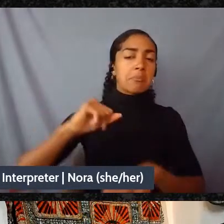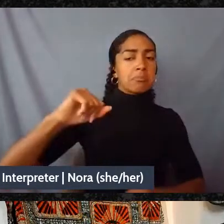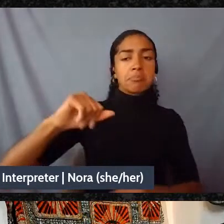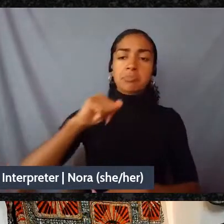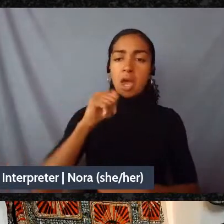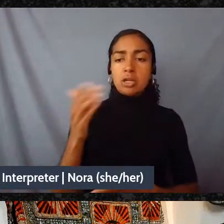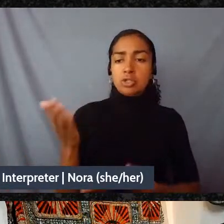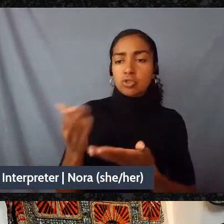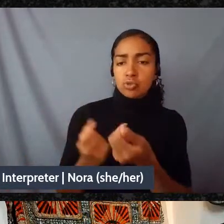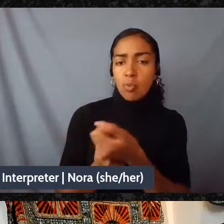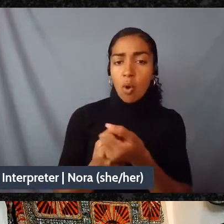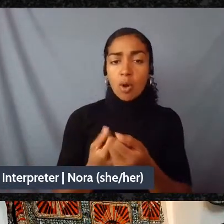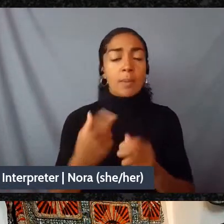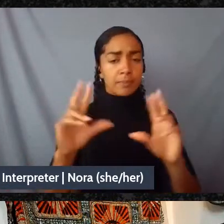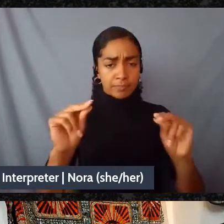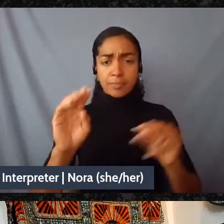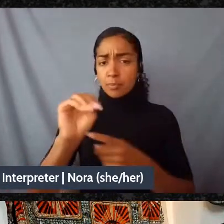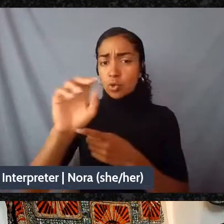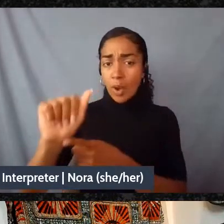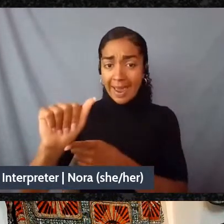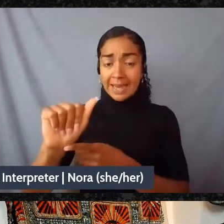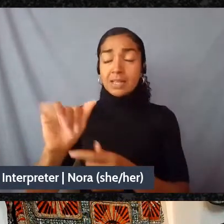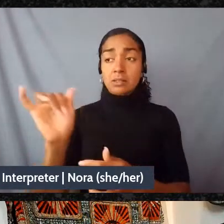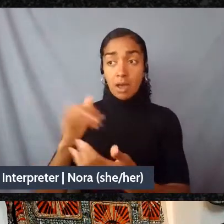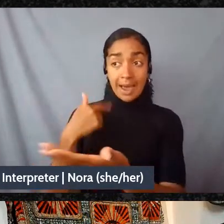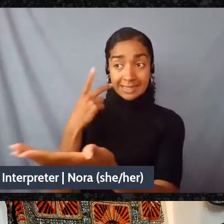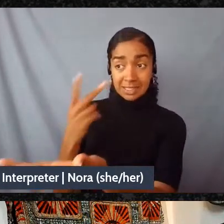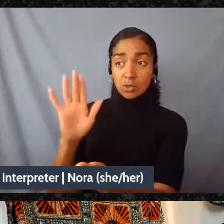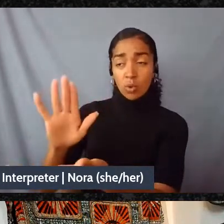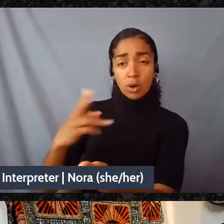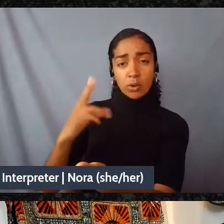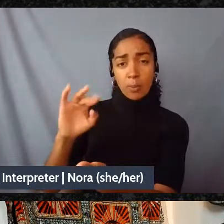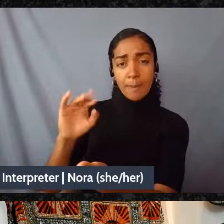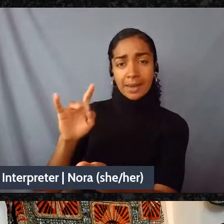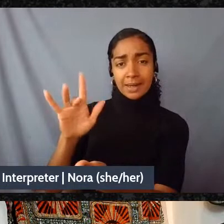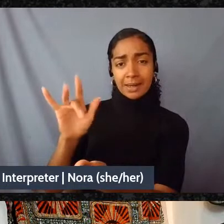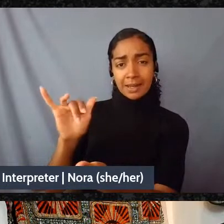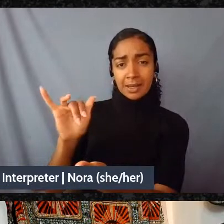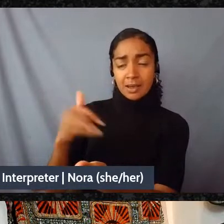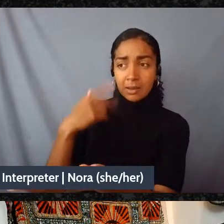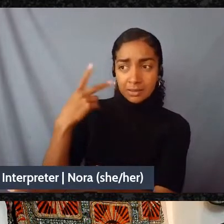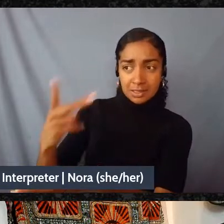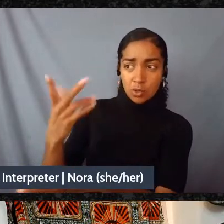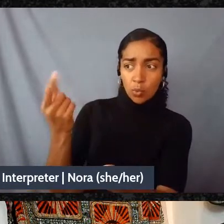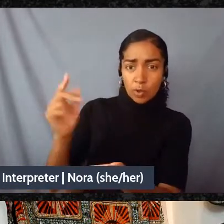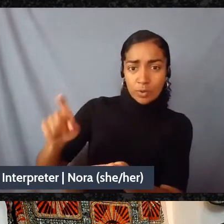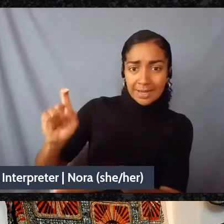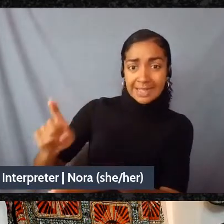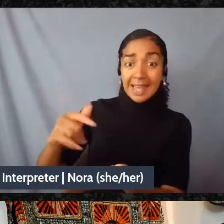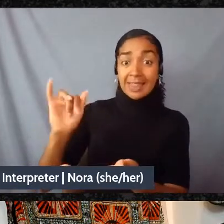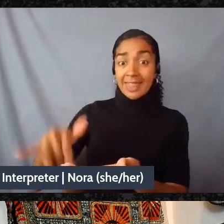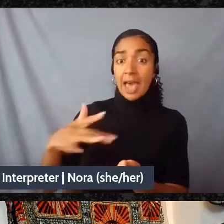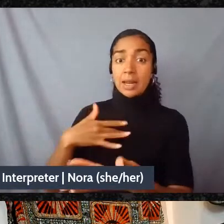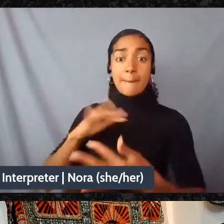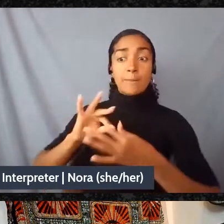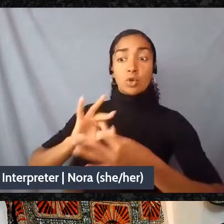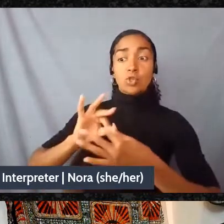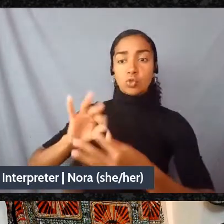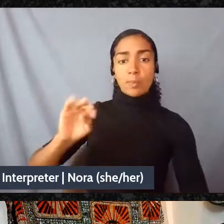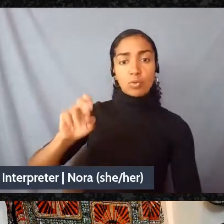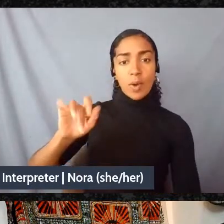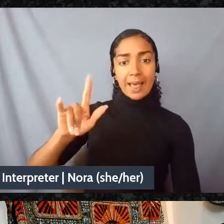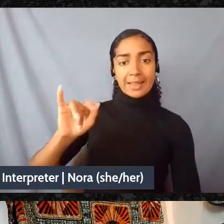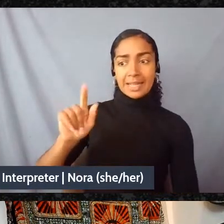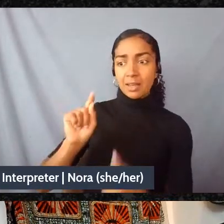I can offer towards that. There's something I need and the mutuality of it really matters. That's what breaks the charity model, right? The mutuality of it flows.